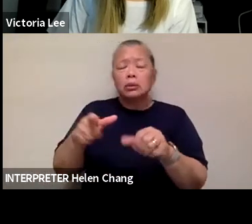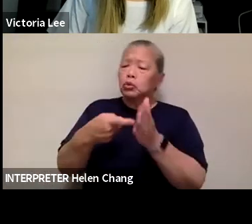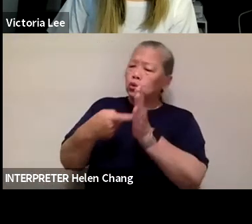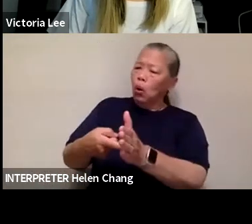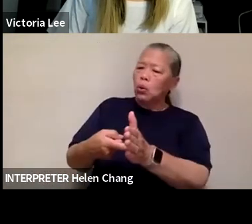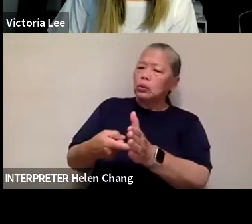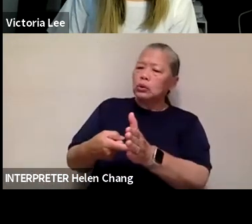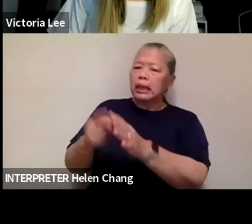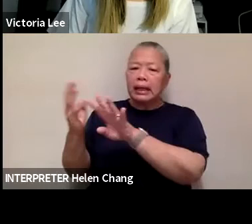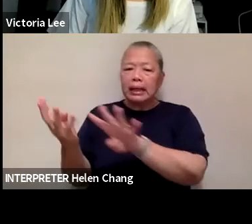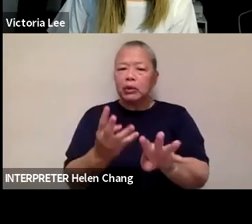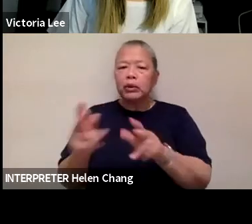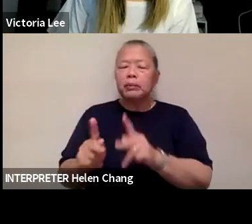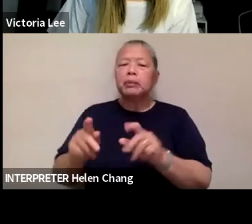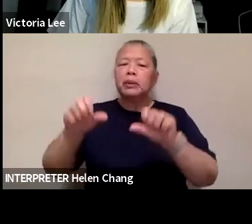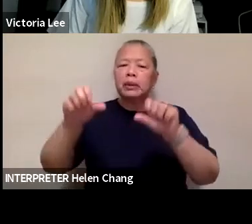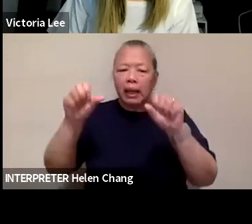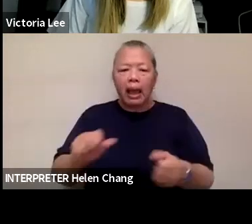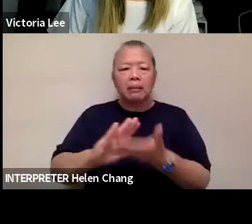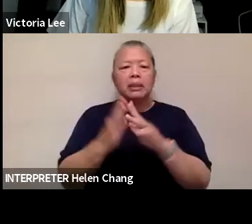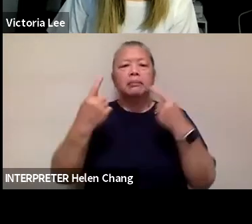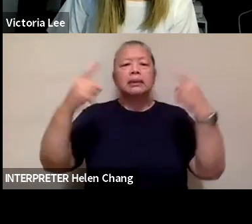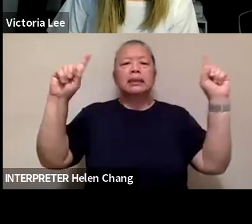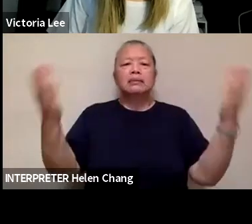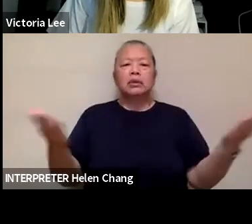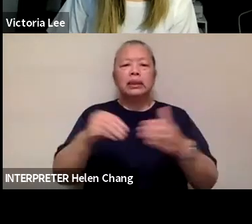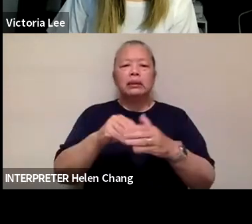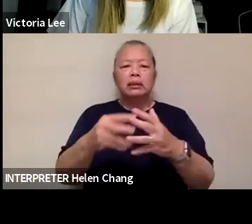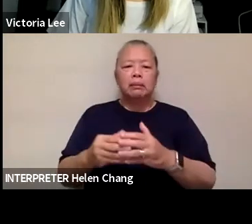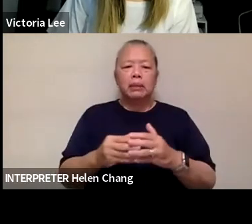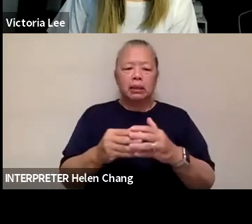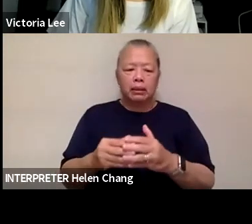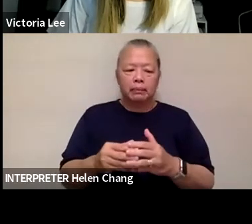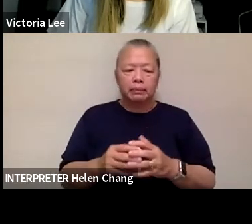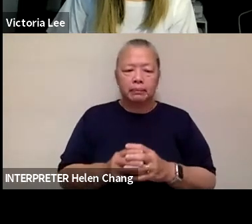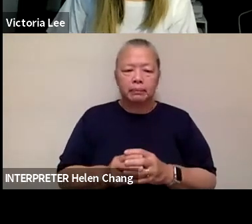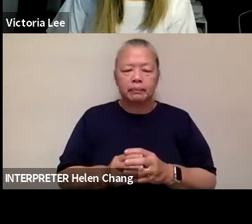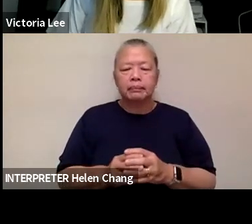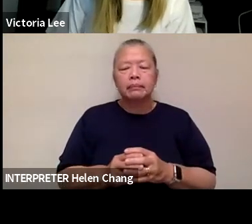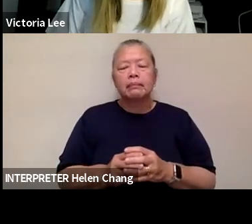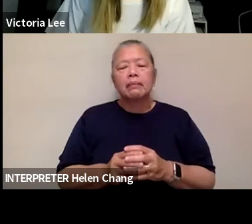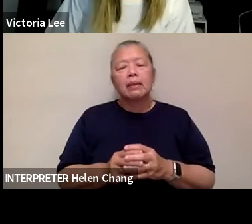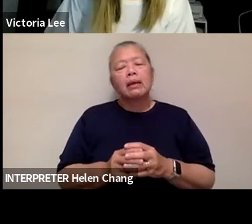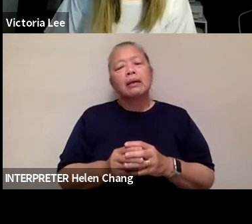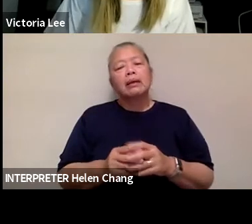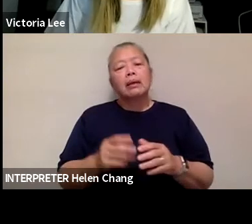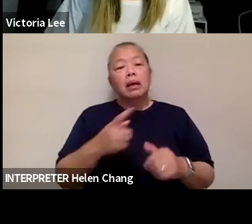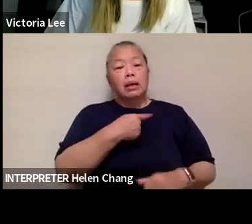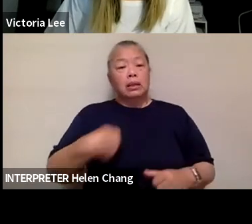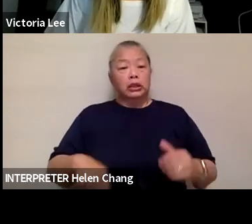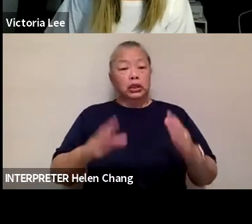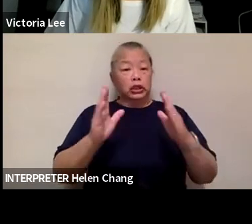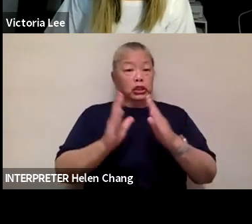and I think I, the stories of Chinatown